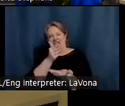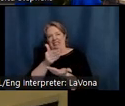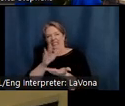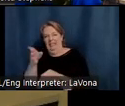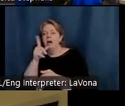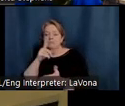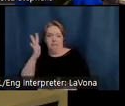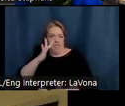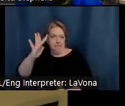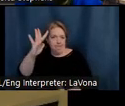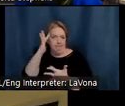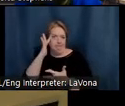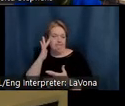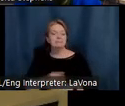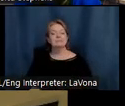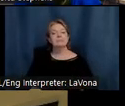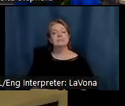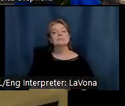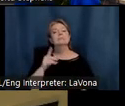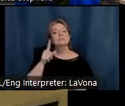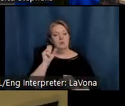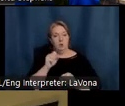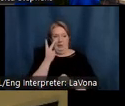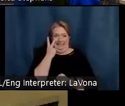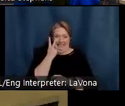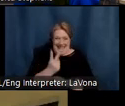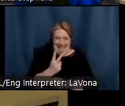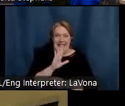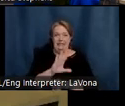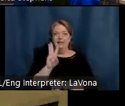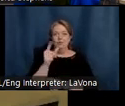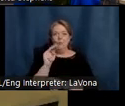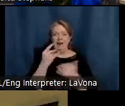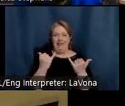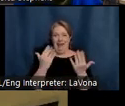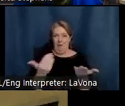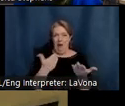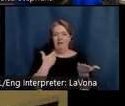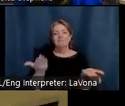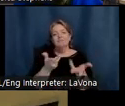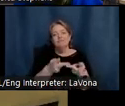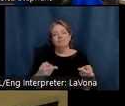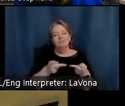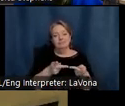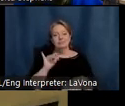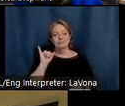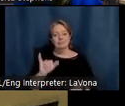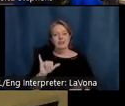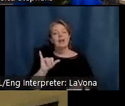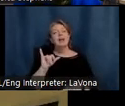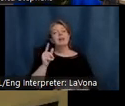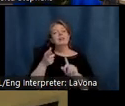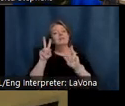Today you can visit Steele's studio wagon at the site. Through a grant, the Friends of T.C. Steele were